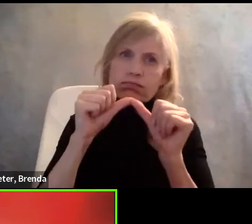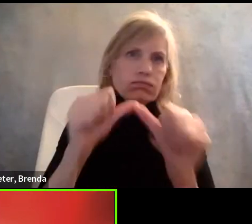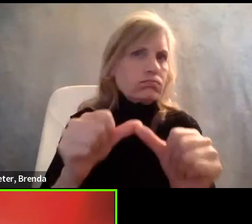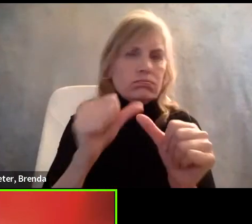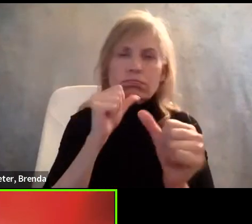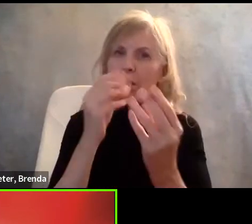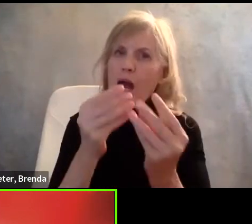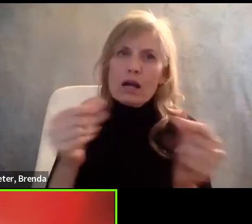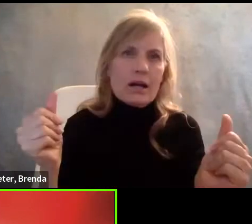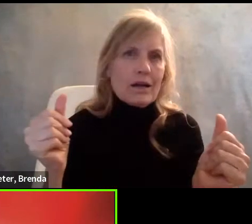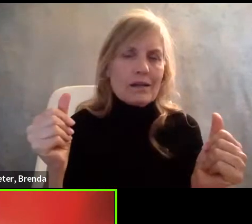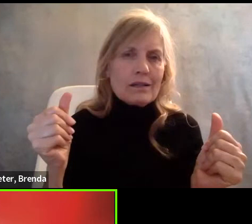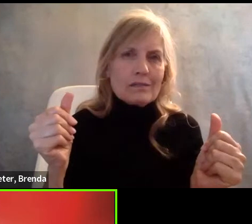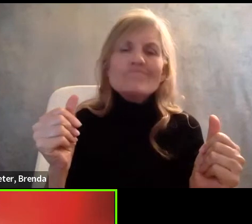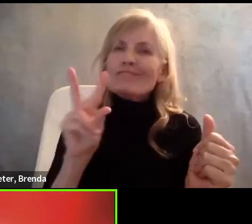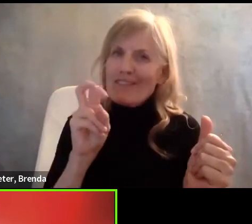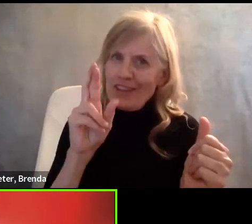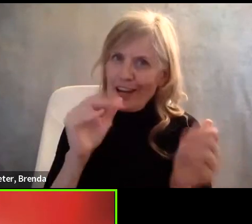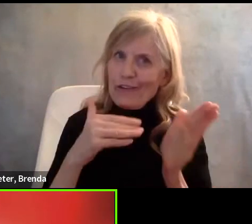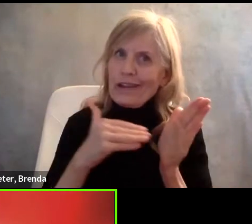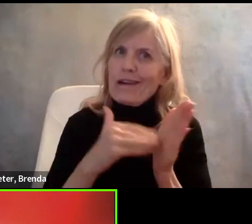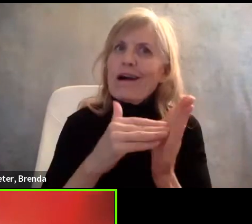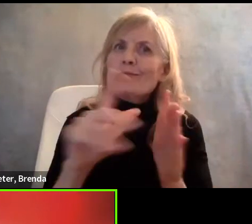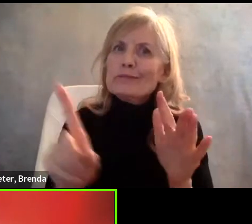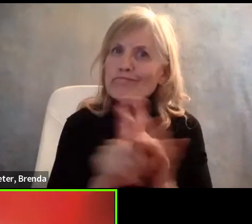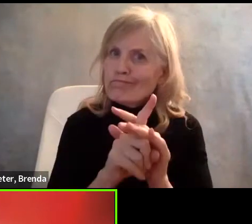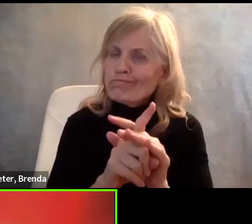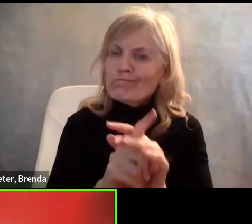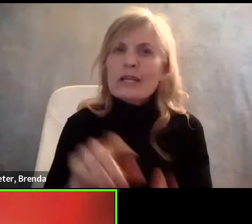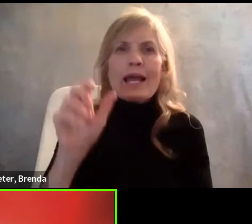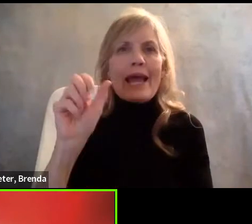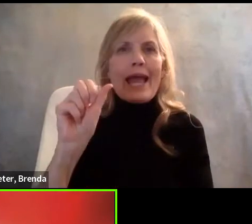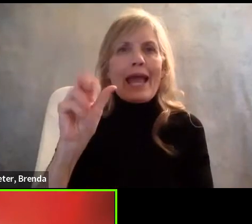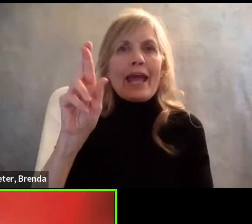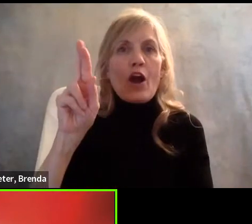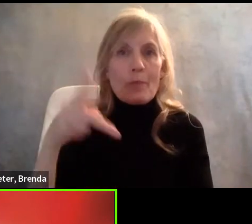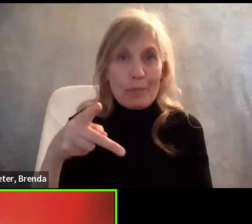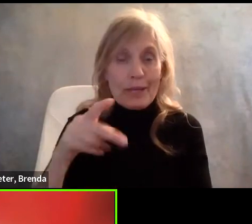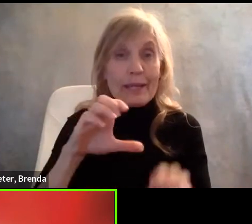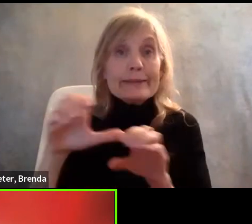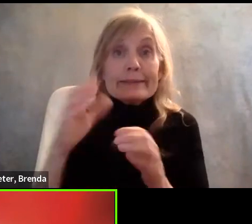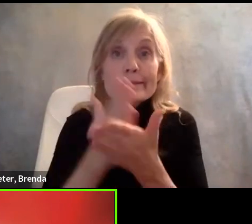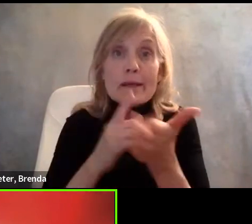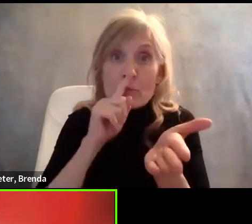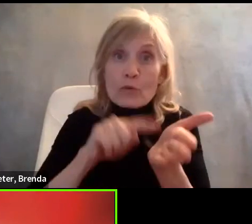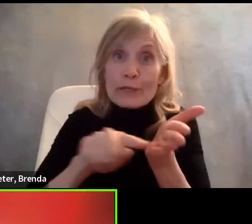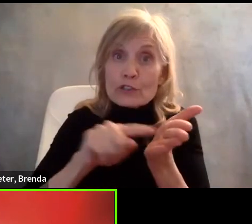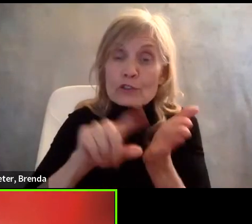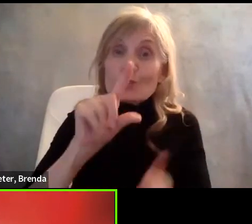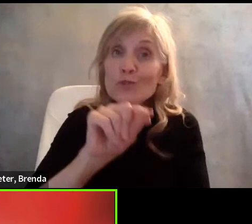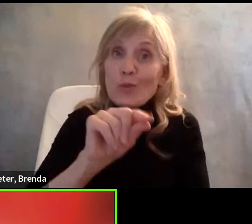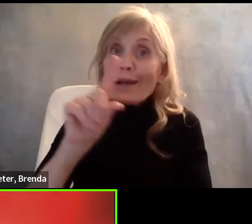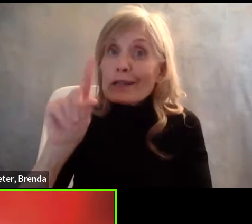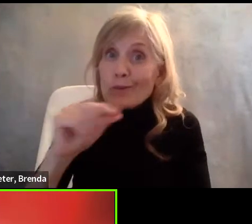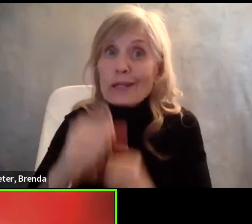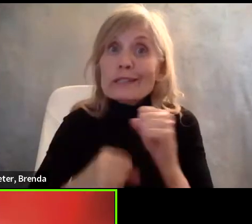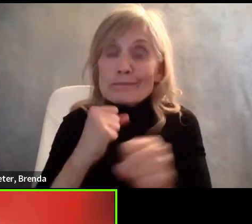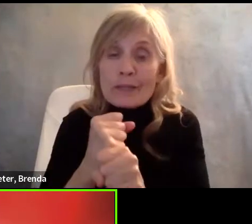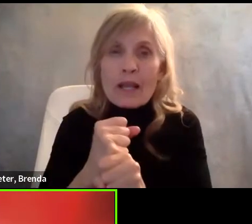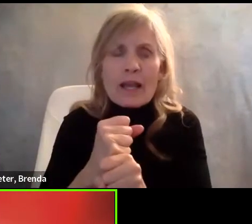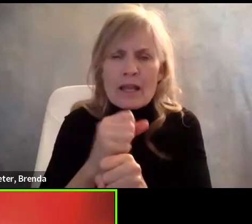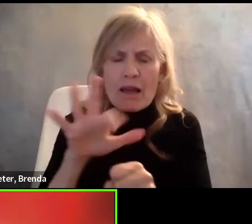it's distressingly common. And in 2020, AARP conducted research sort of during the height of the pandemic that revealed